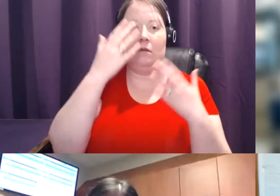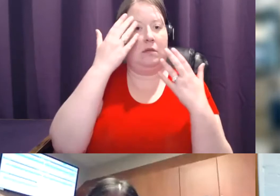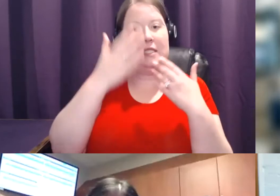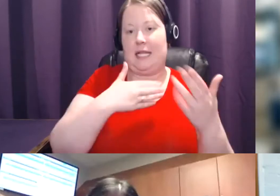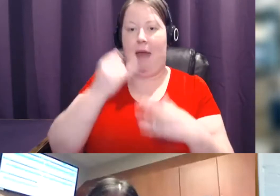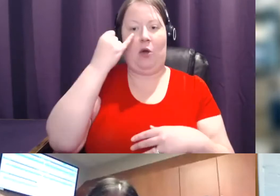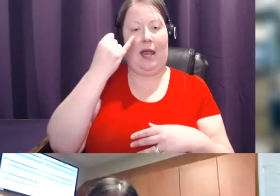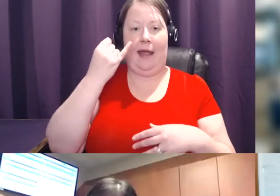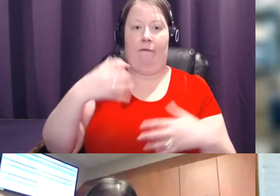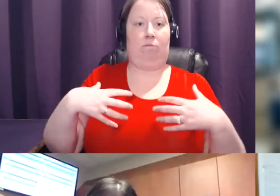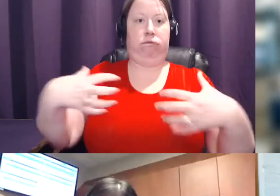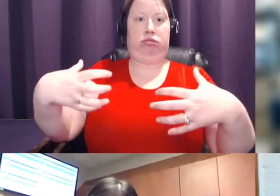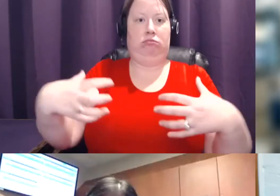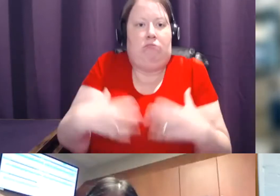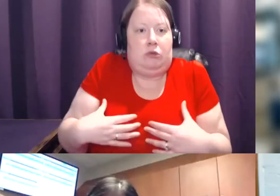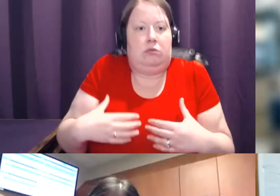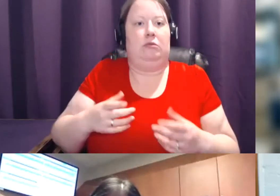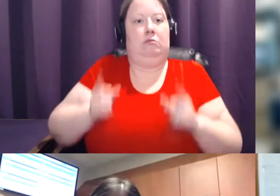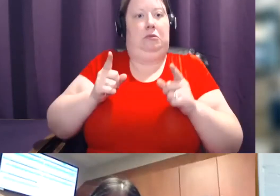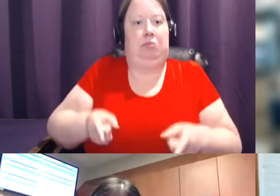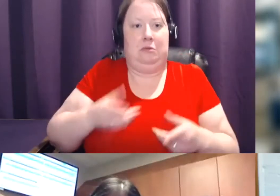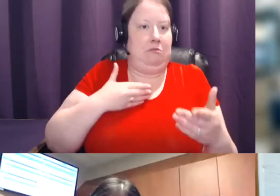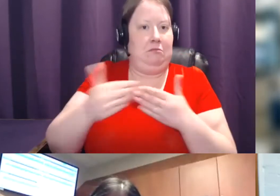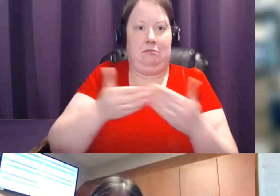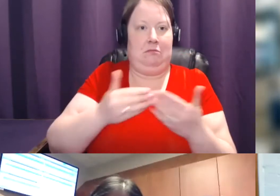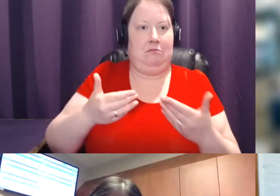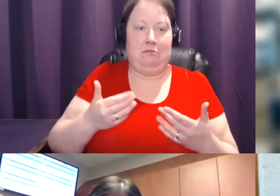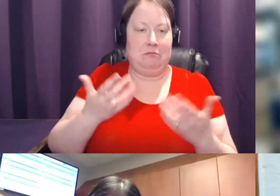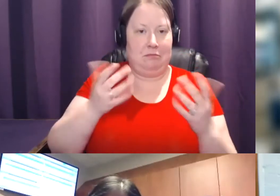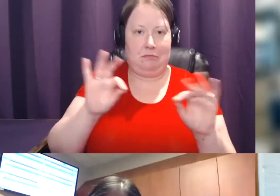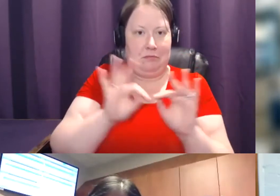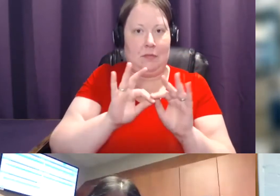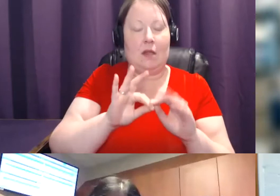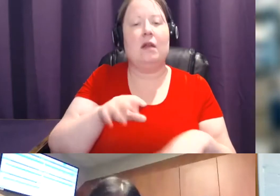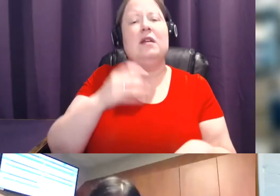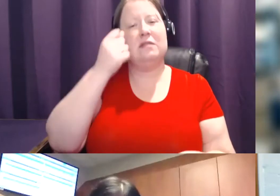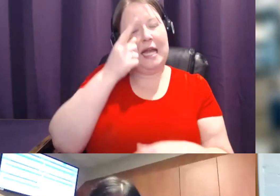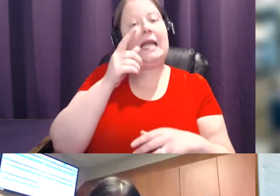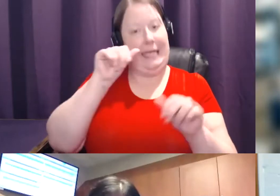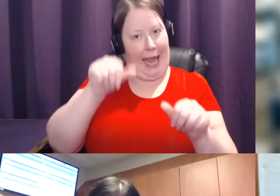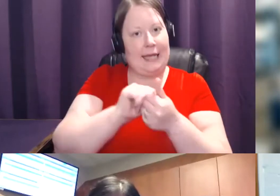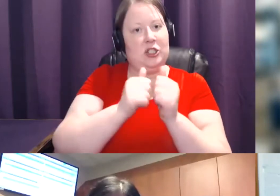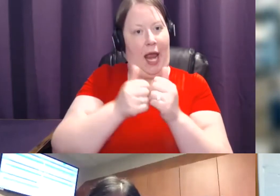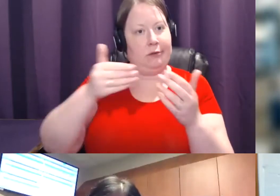it's only on a mammogram, it does change with age, and it can change with other things as well, like if you take hormone therapy, which